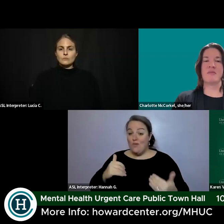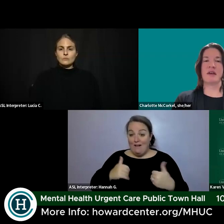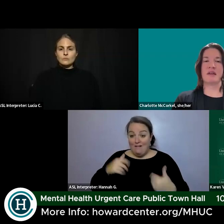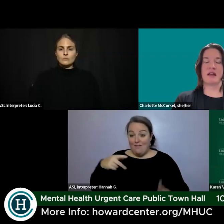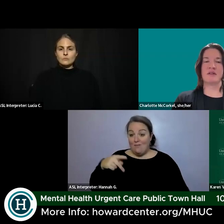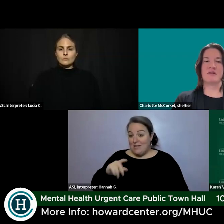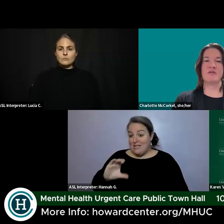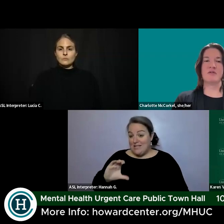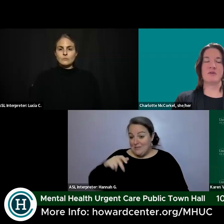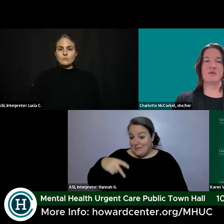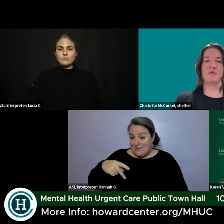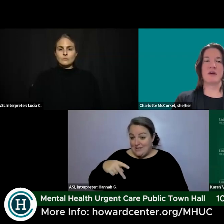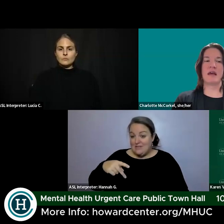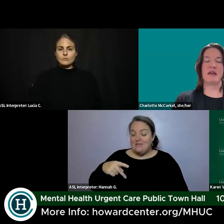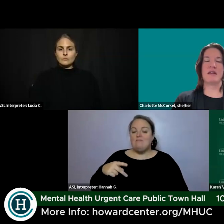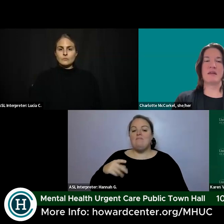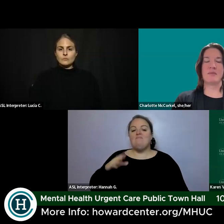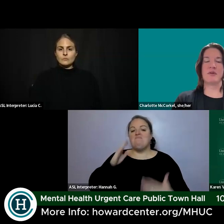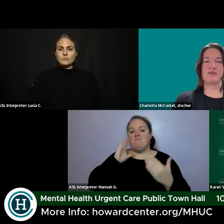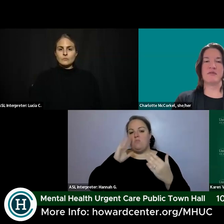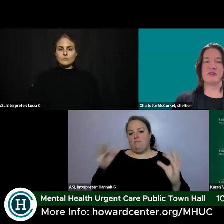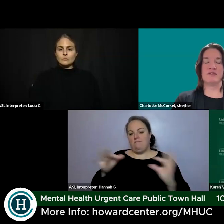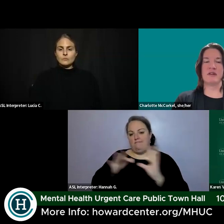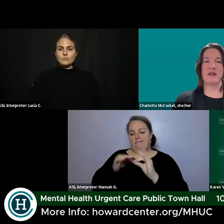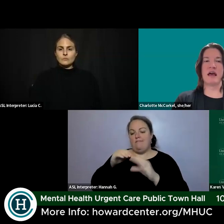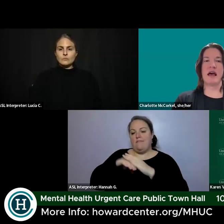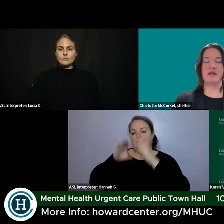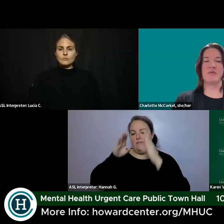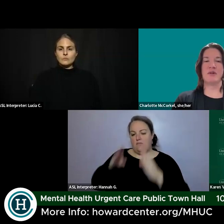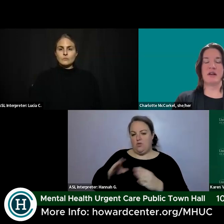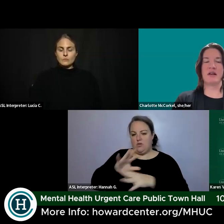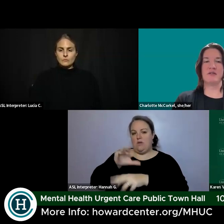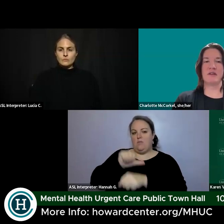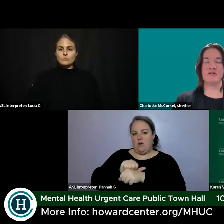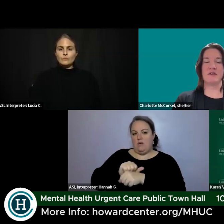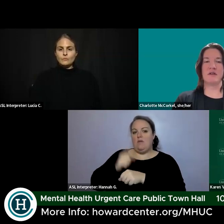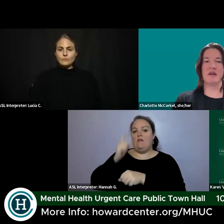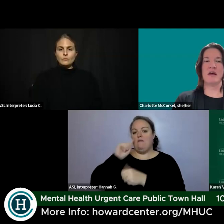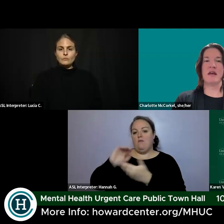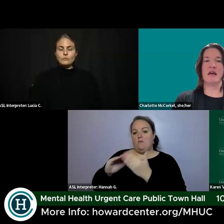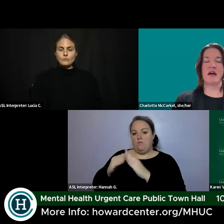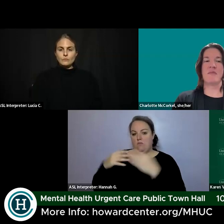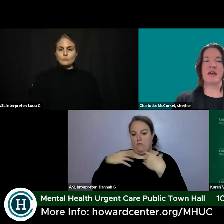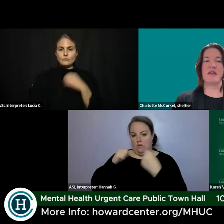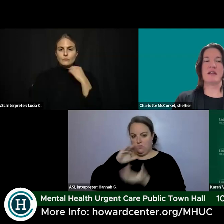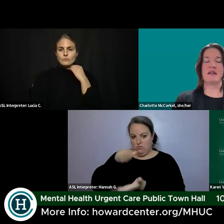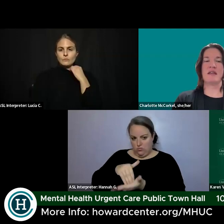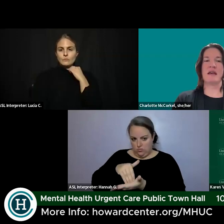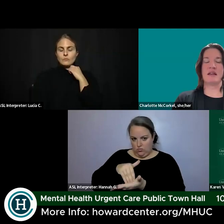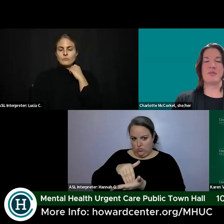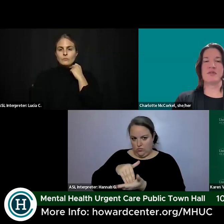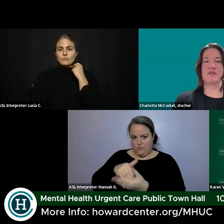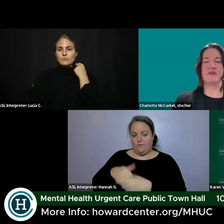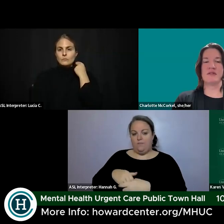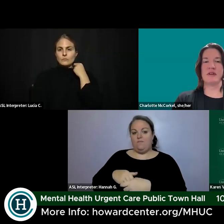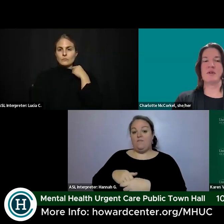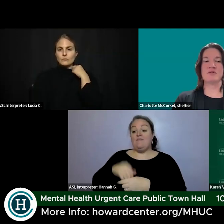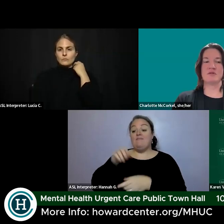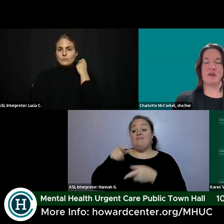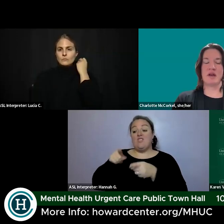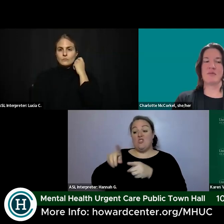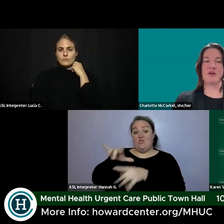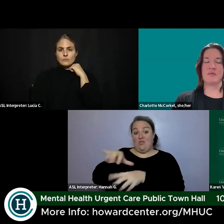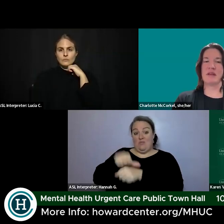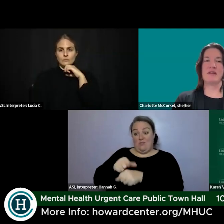they can be connected to an in-person visit at community health center and then in that in-person